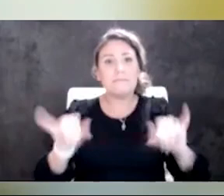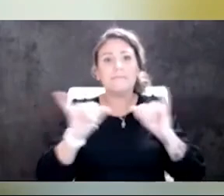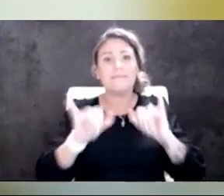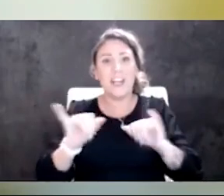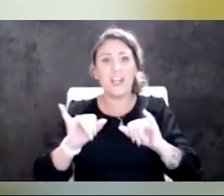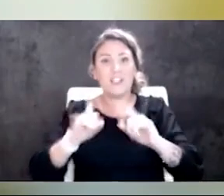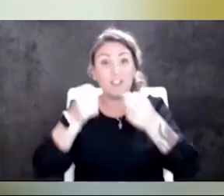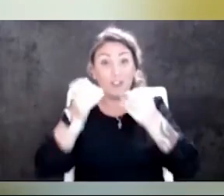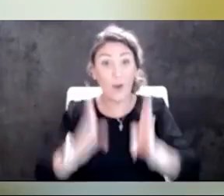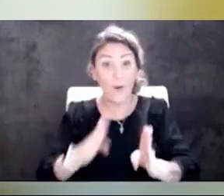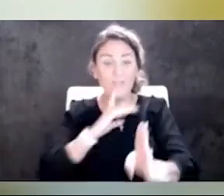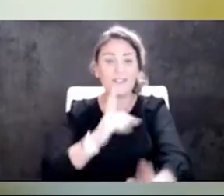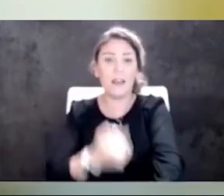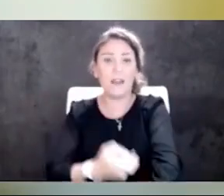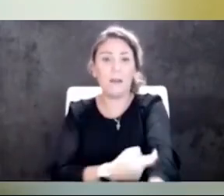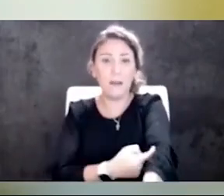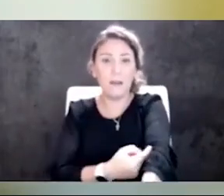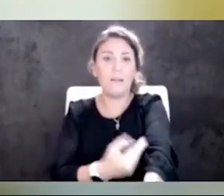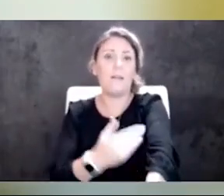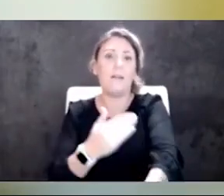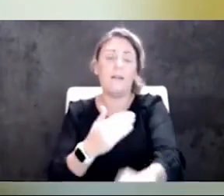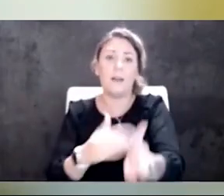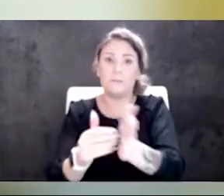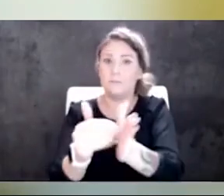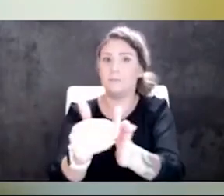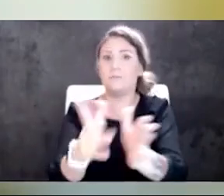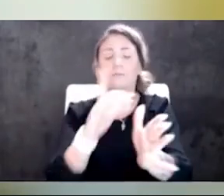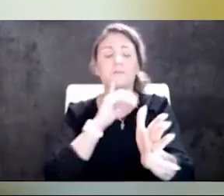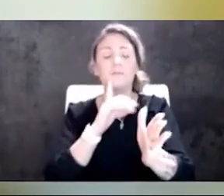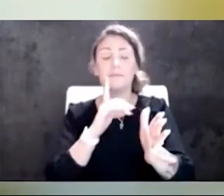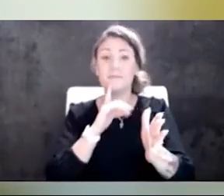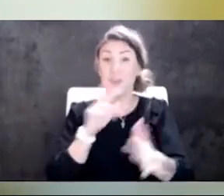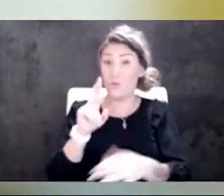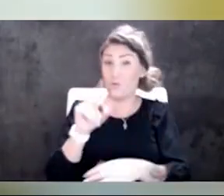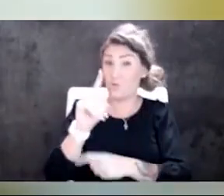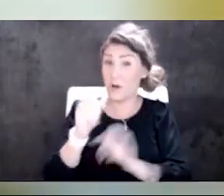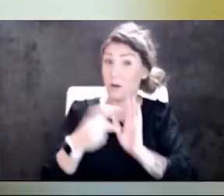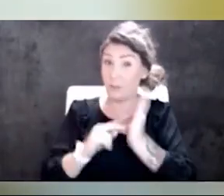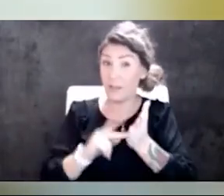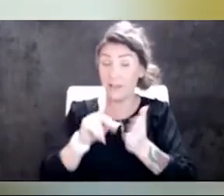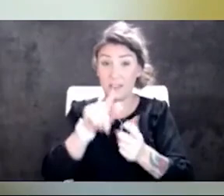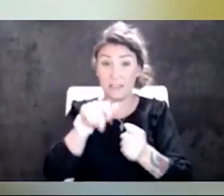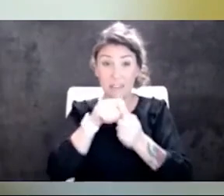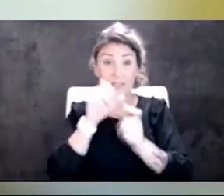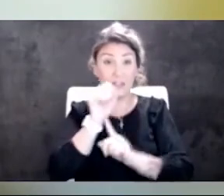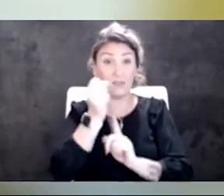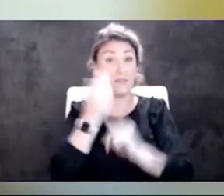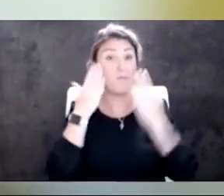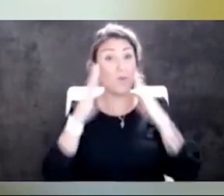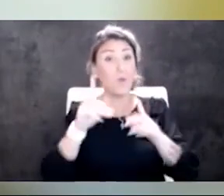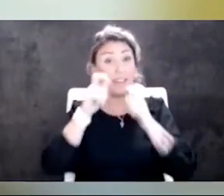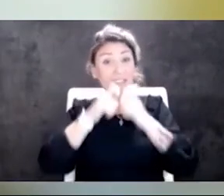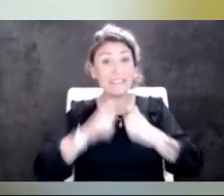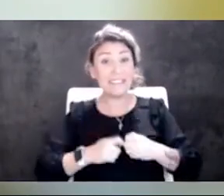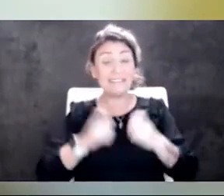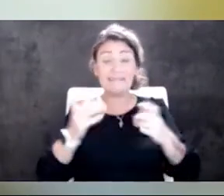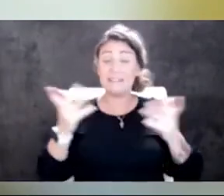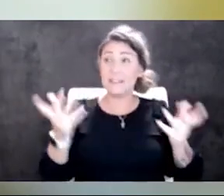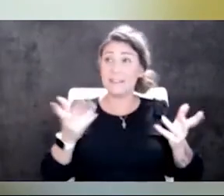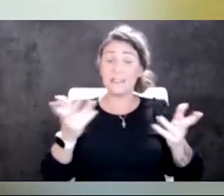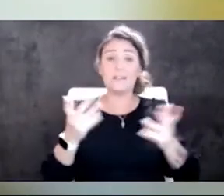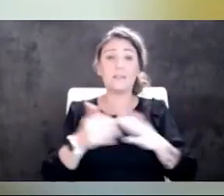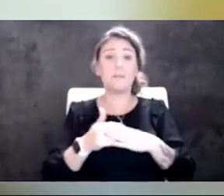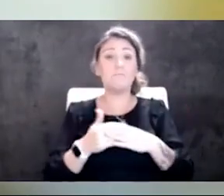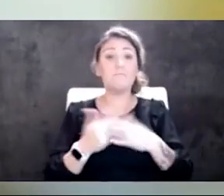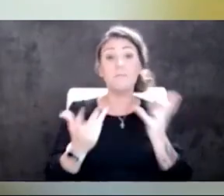So when I say that that's rare, I mean that. This specific situation, I don't know the details surrounding it. It could